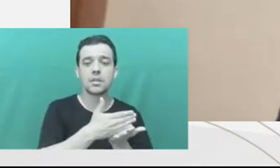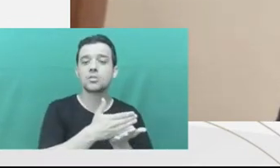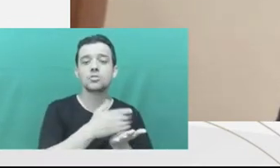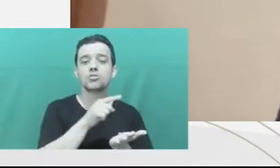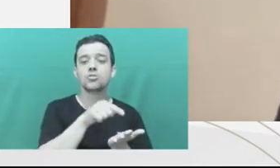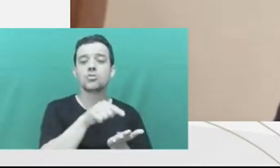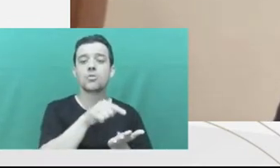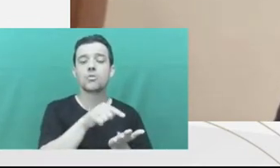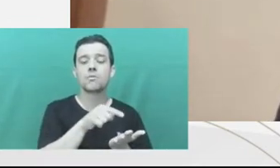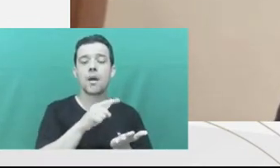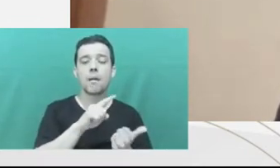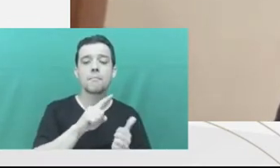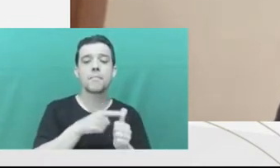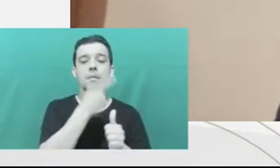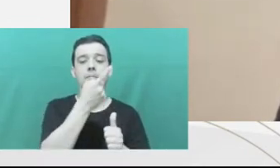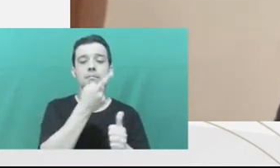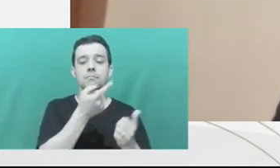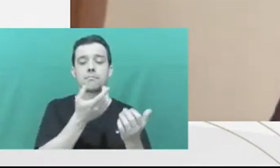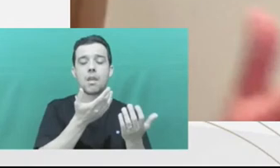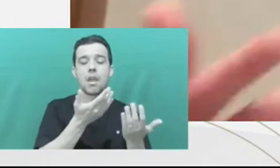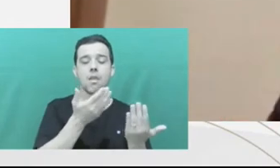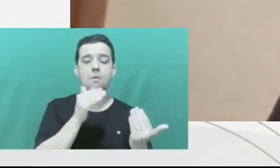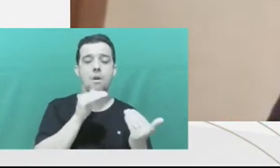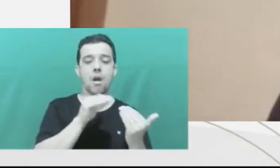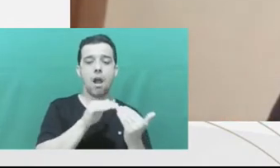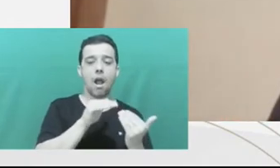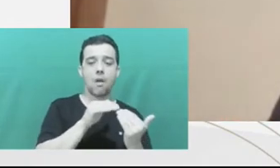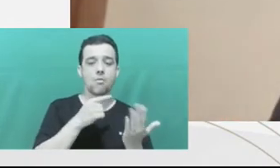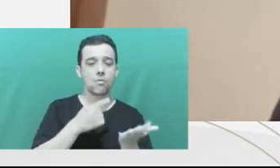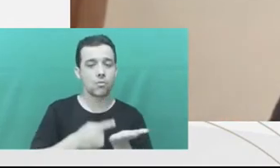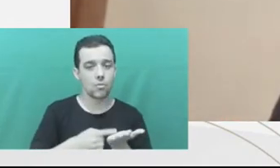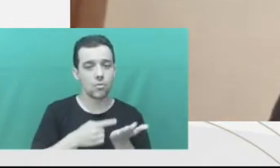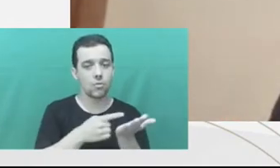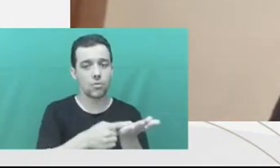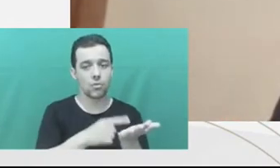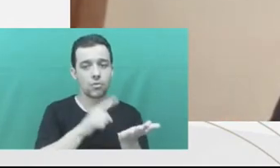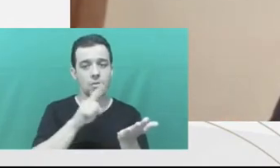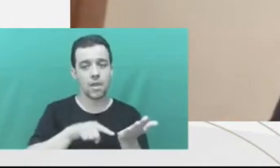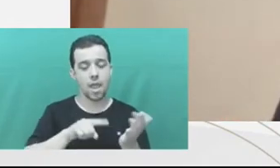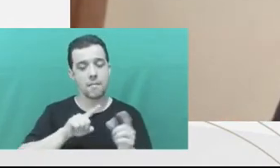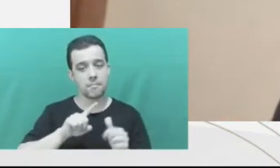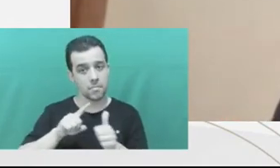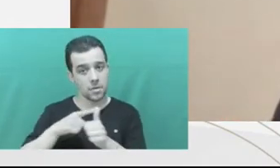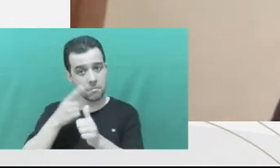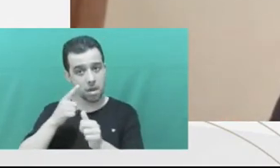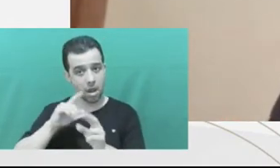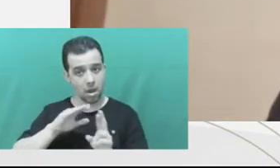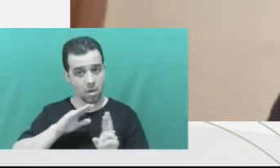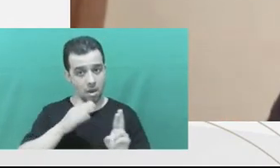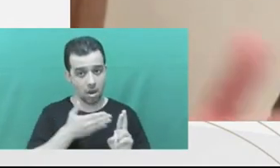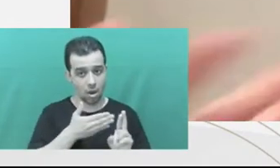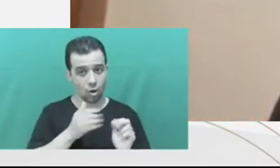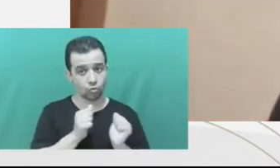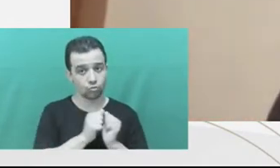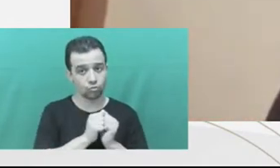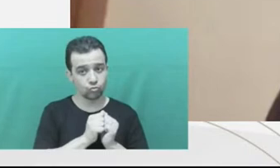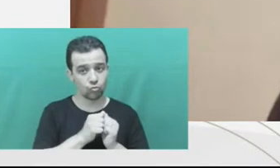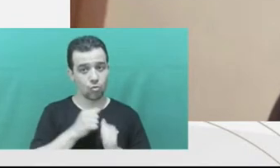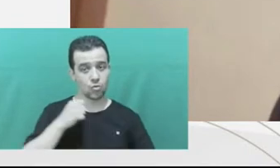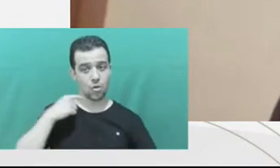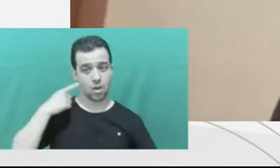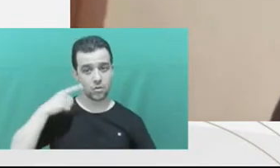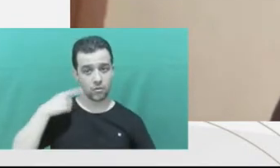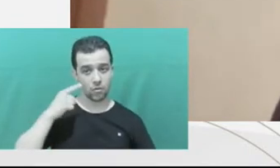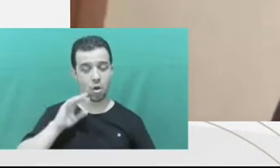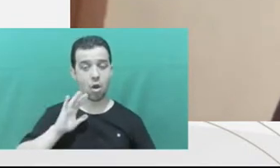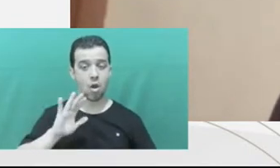issues, who should take on the initiative of the agreement. Should it always be sought by the